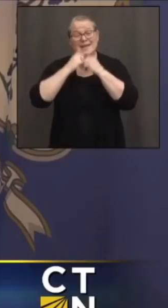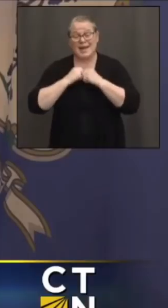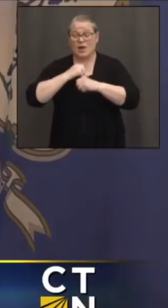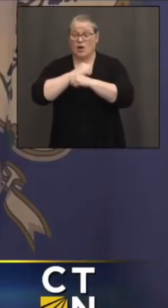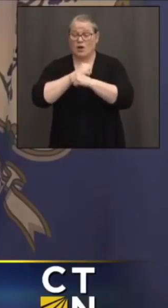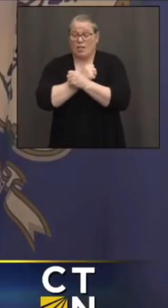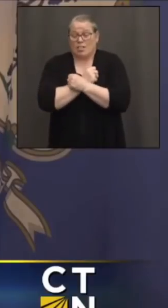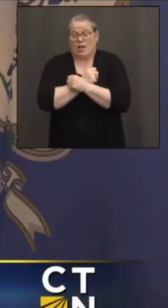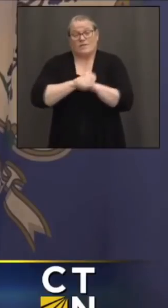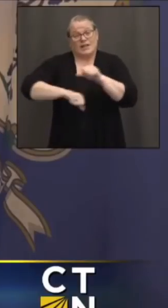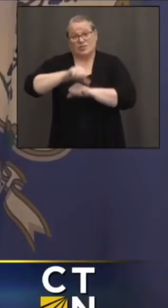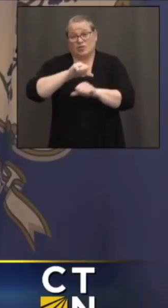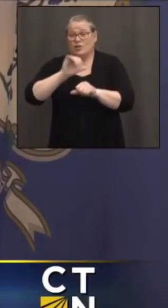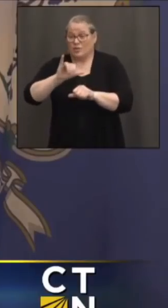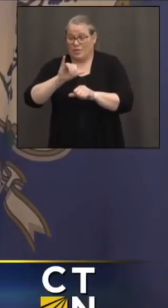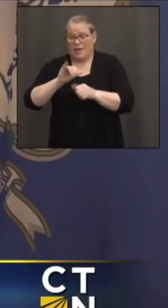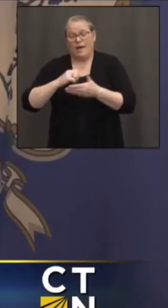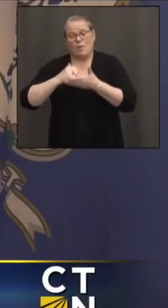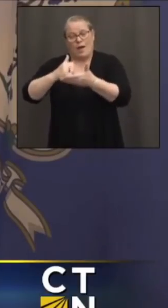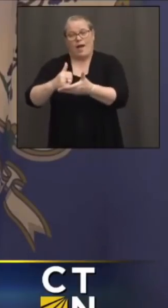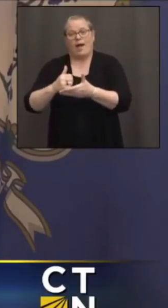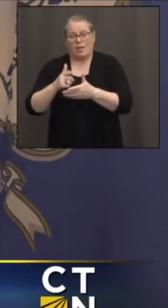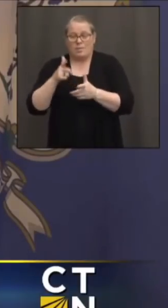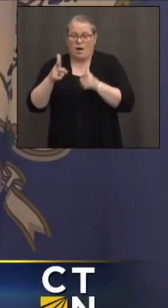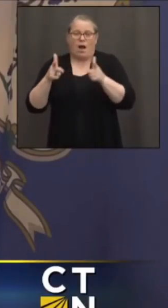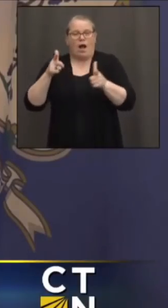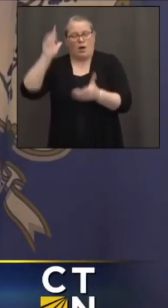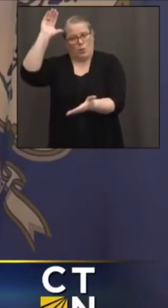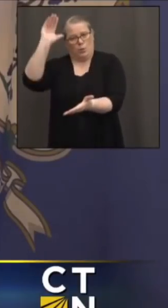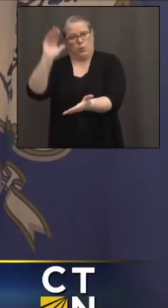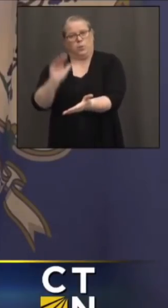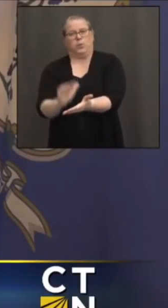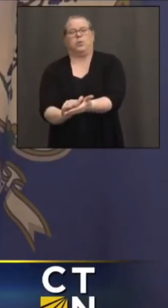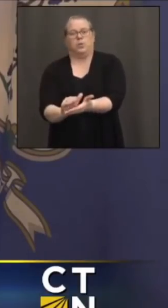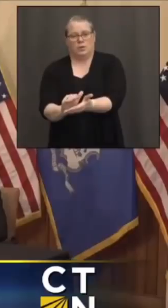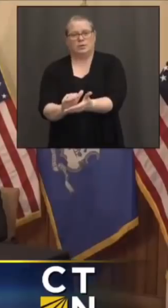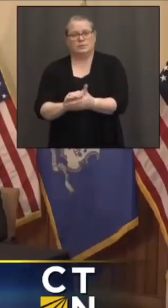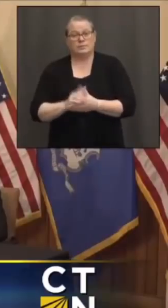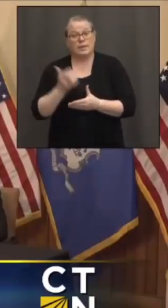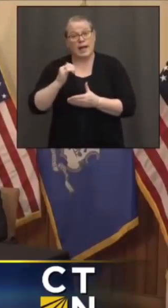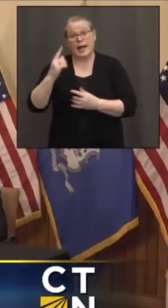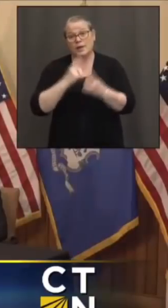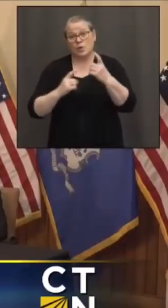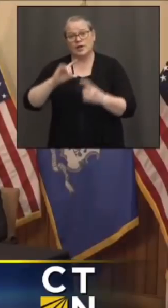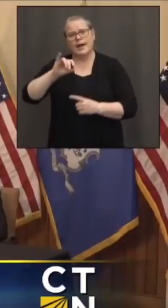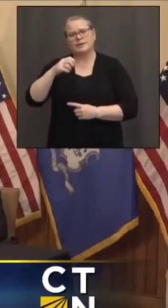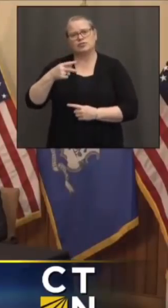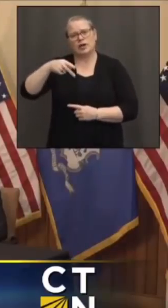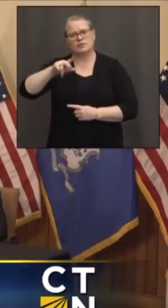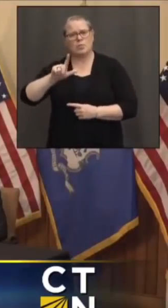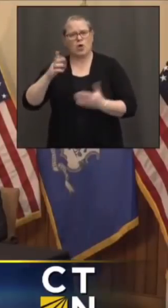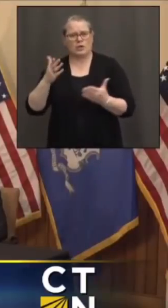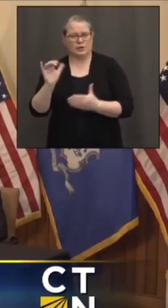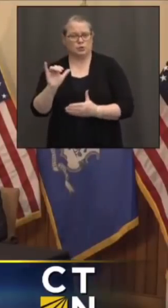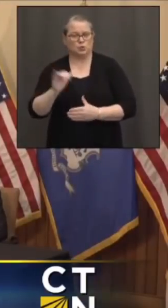violence as well. Yes. Any questions? Josh and Paul are here as well. News 8.